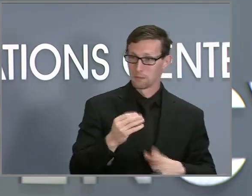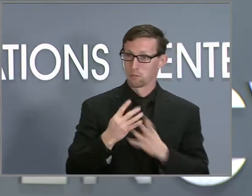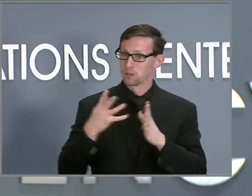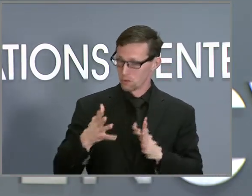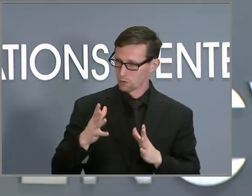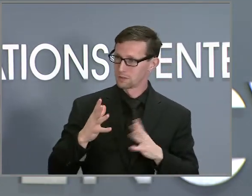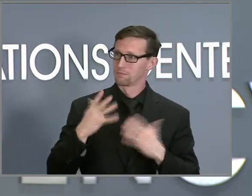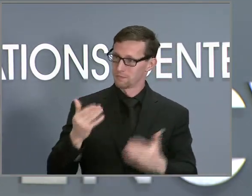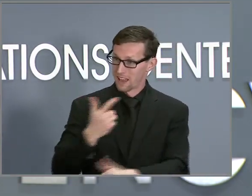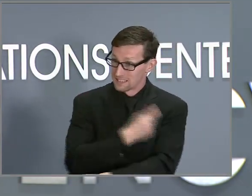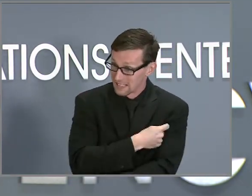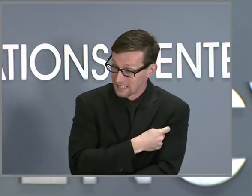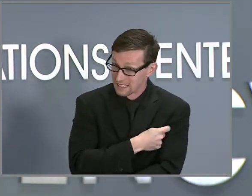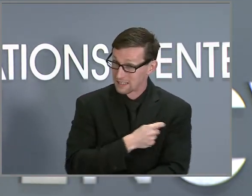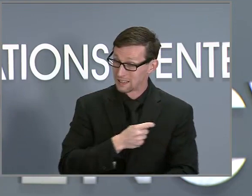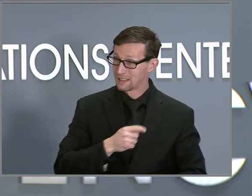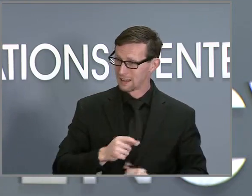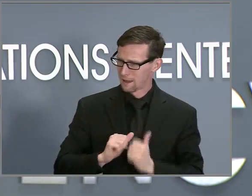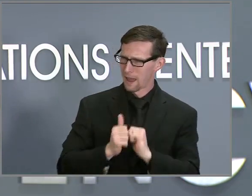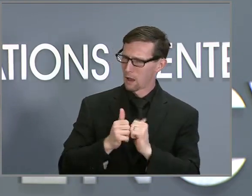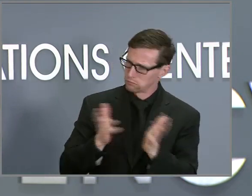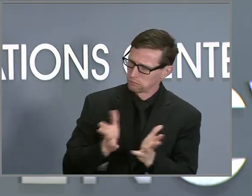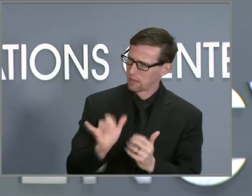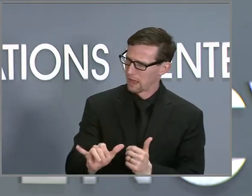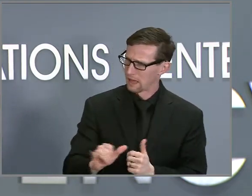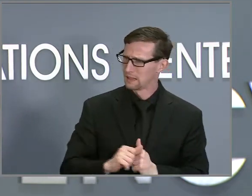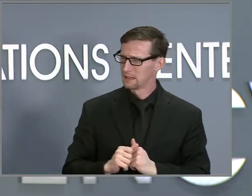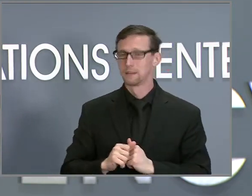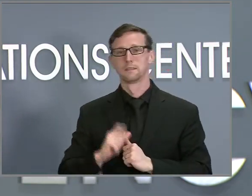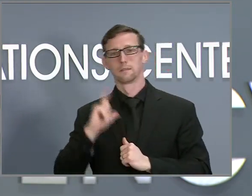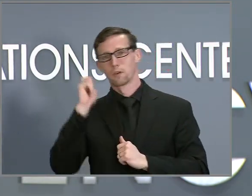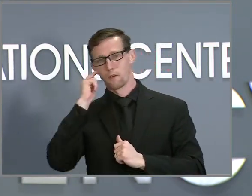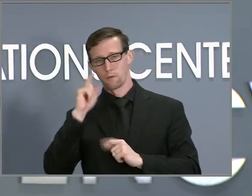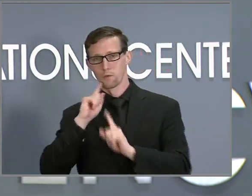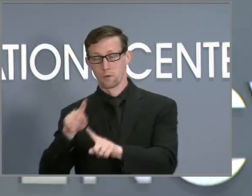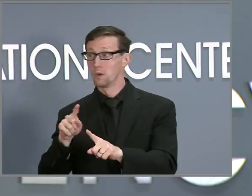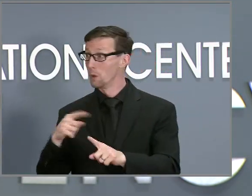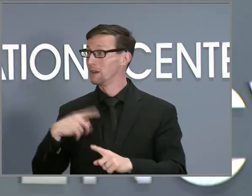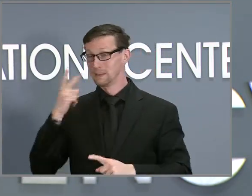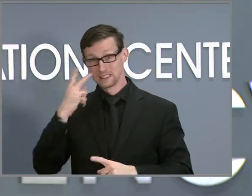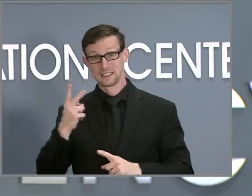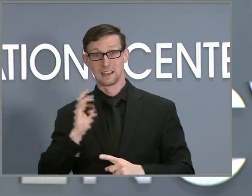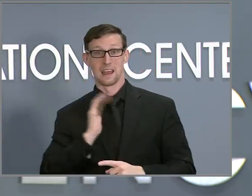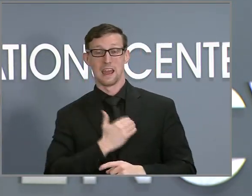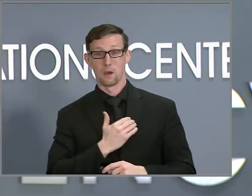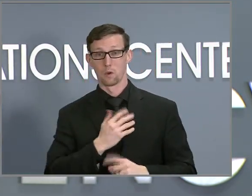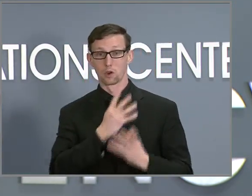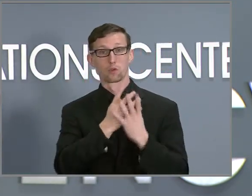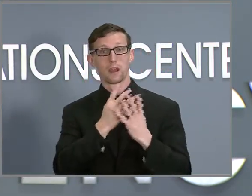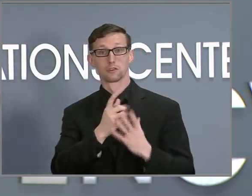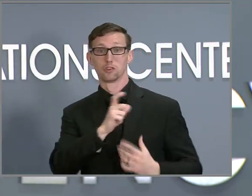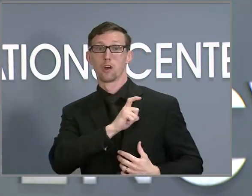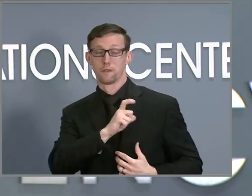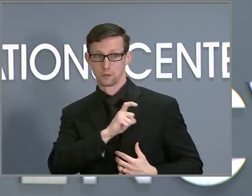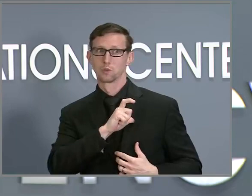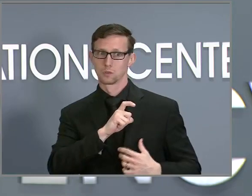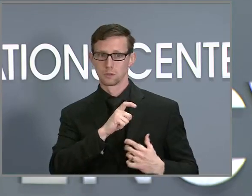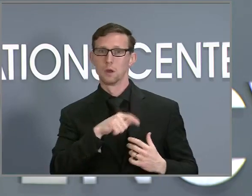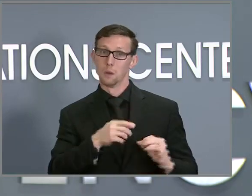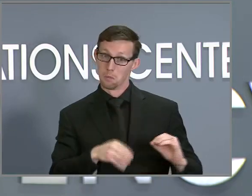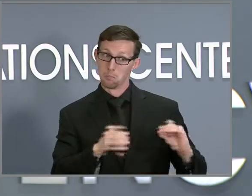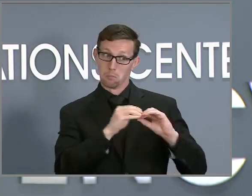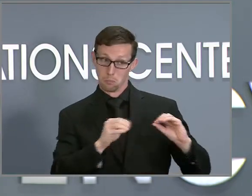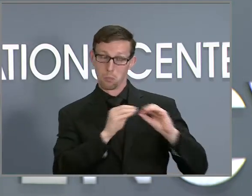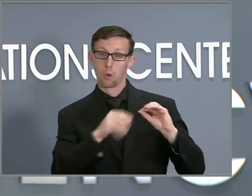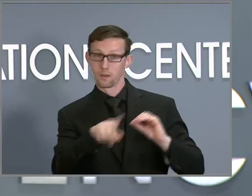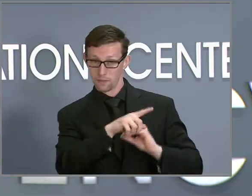look at those as well. We've seen an uptick in the number of our corrections officers who have taken us up on